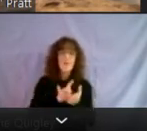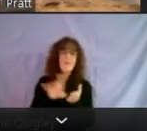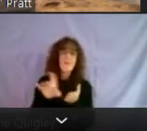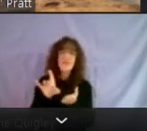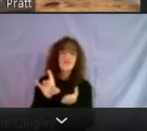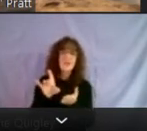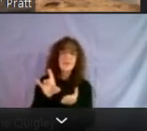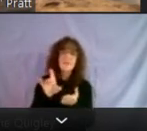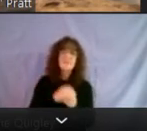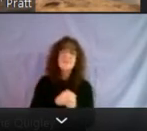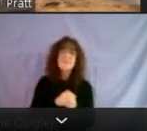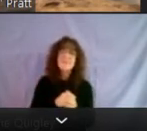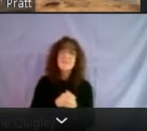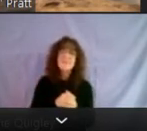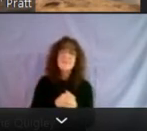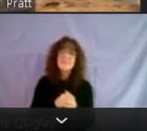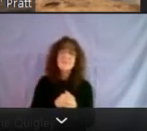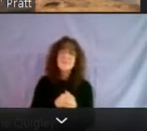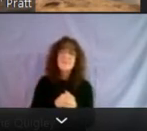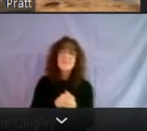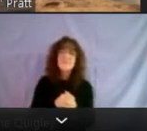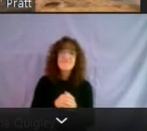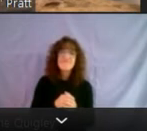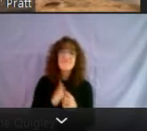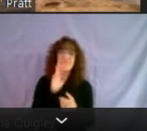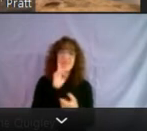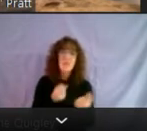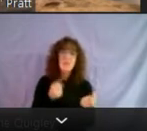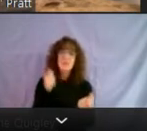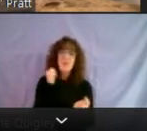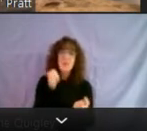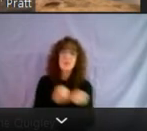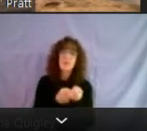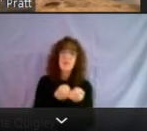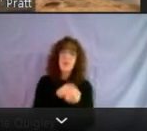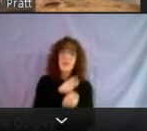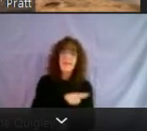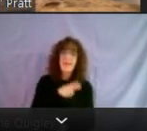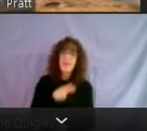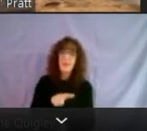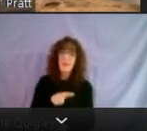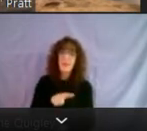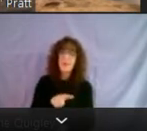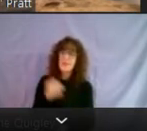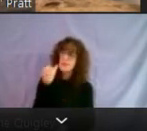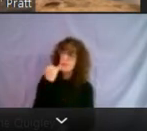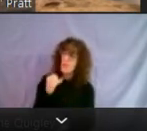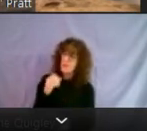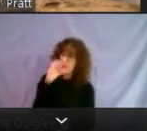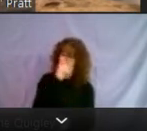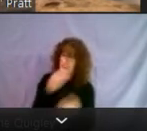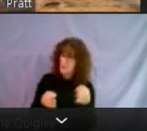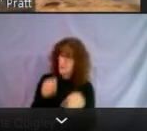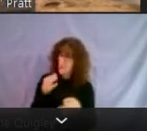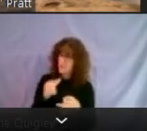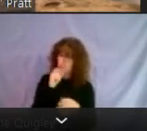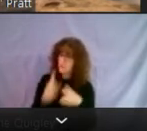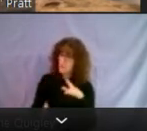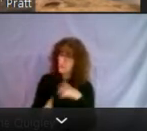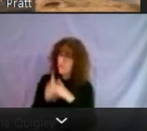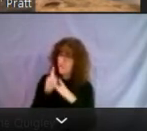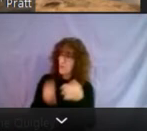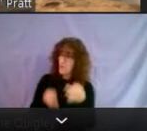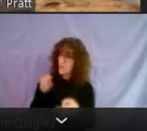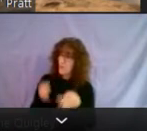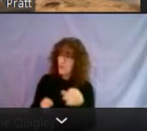um, no, no, uh, relief in favor of the landlord for that case. What if they don't show up? They don't show